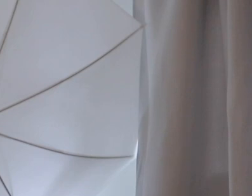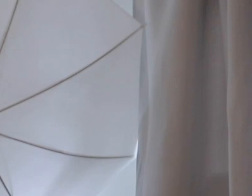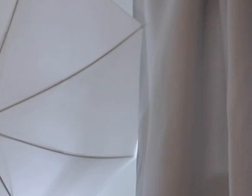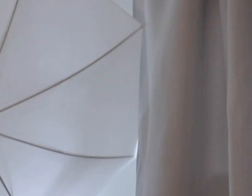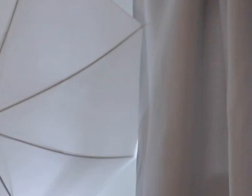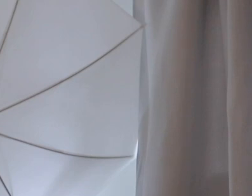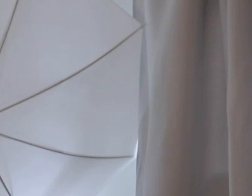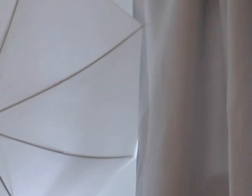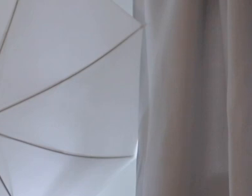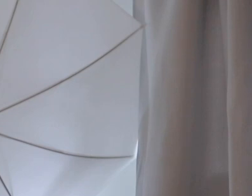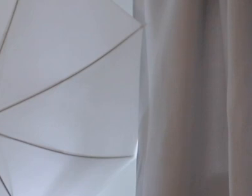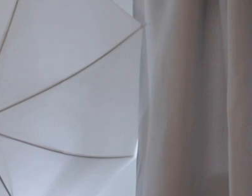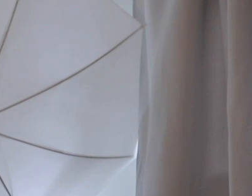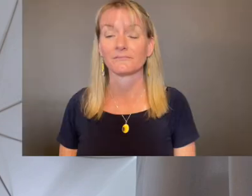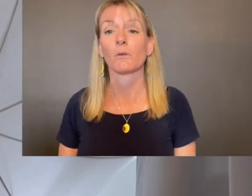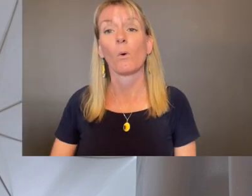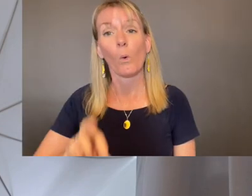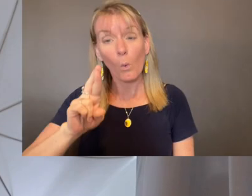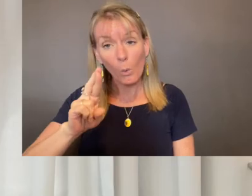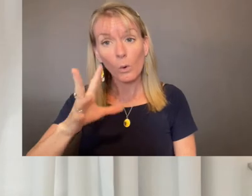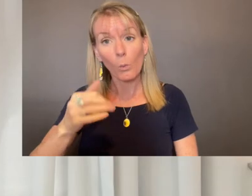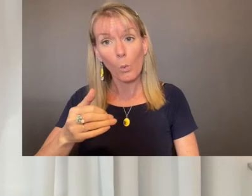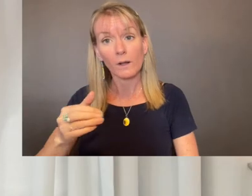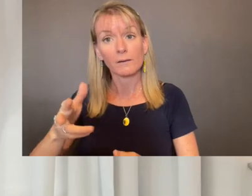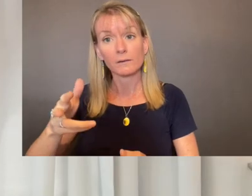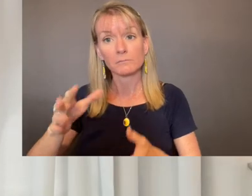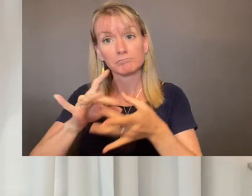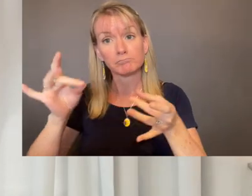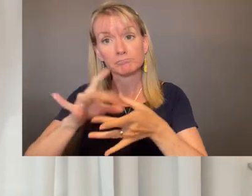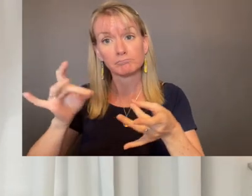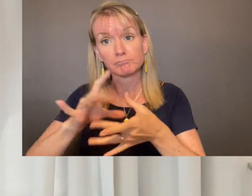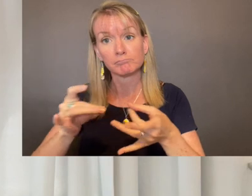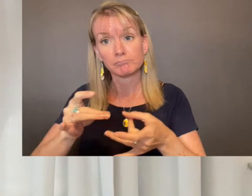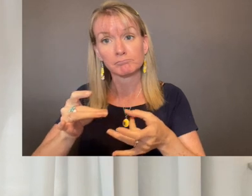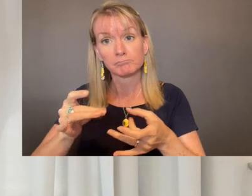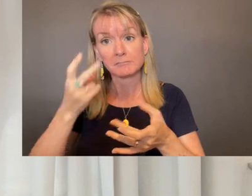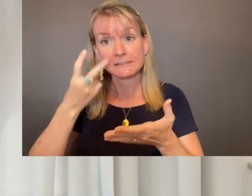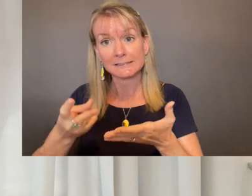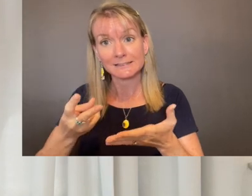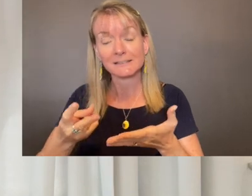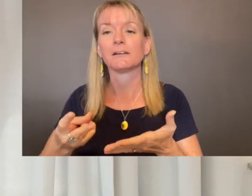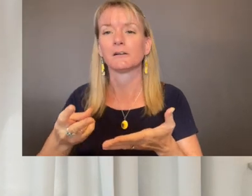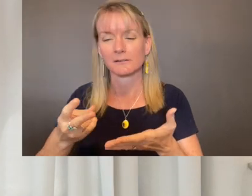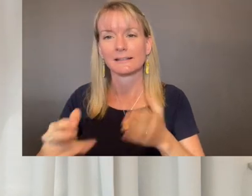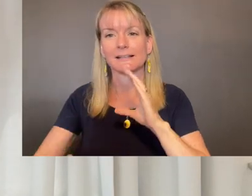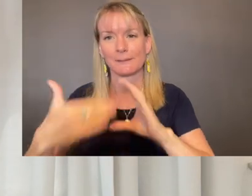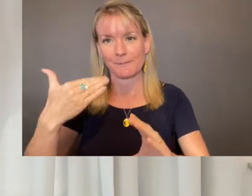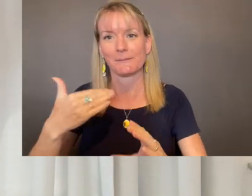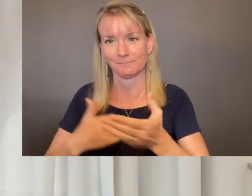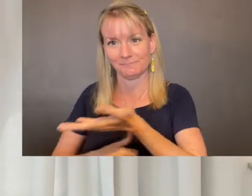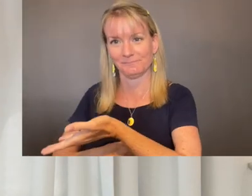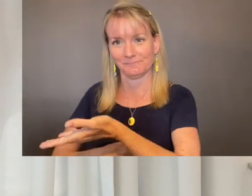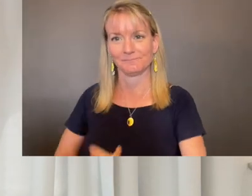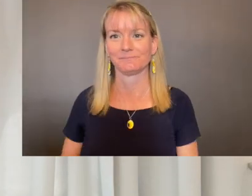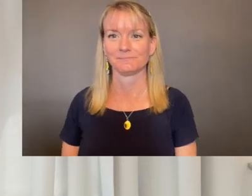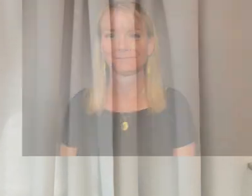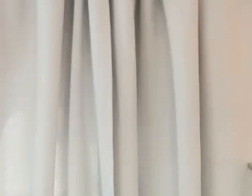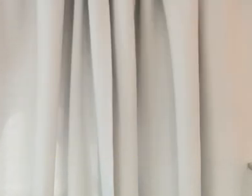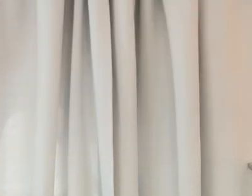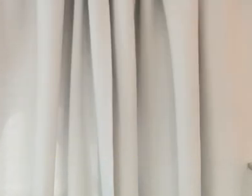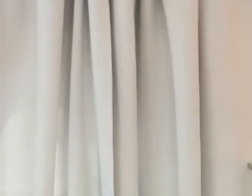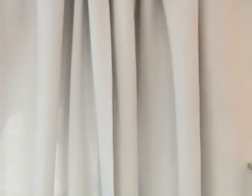.boutique and waterstrokes.studio or you can follow my art journey by emailing me subject line newsletter